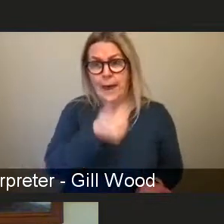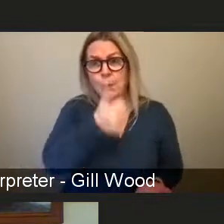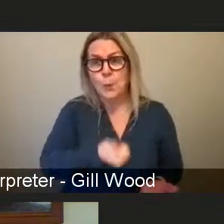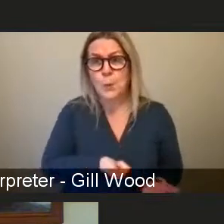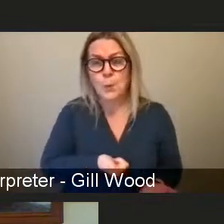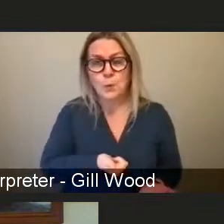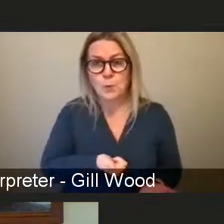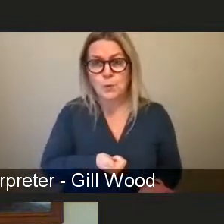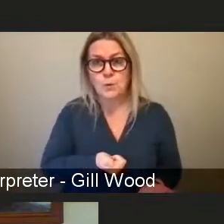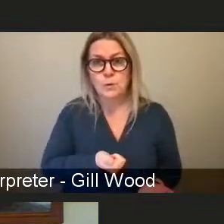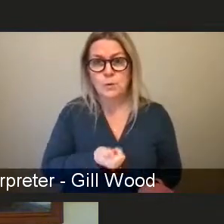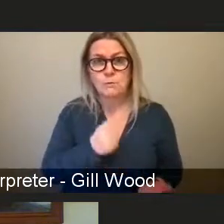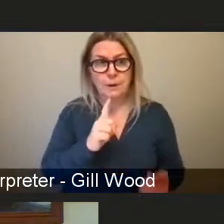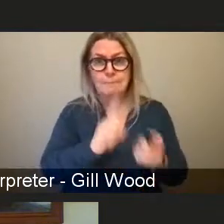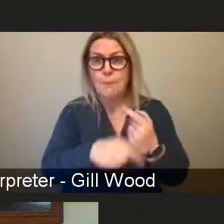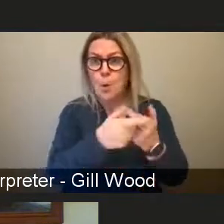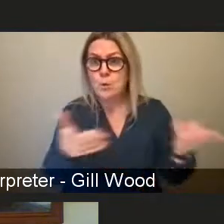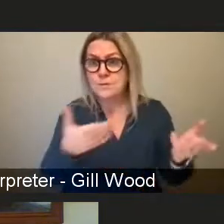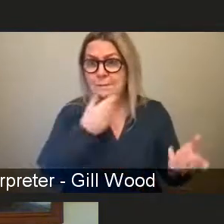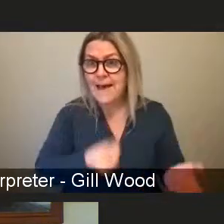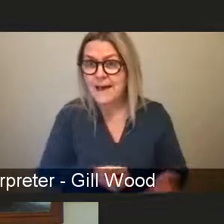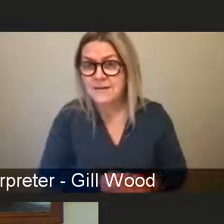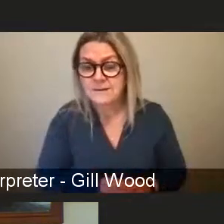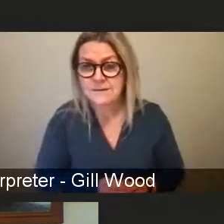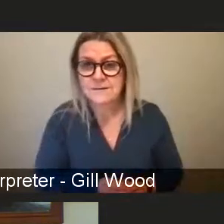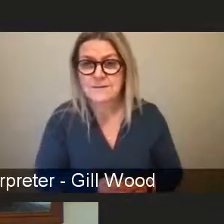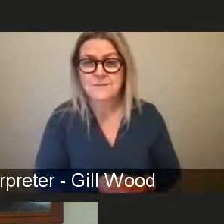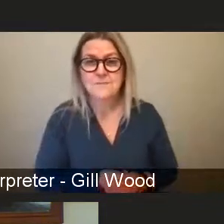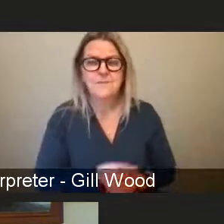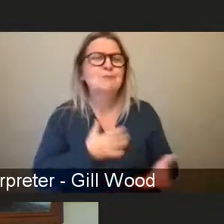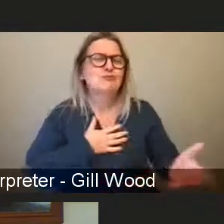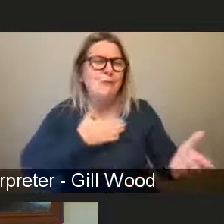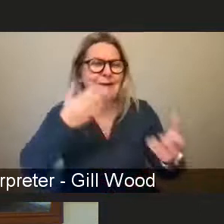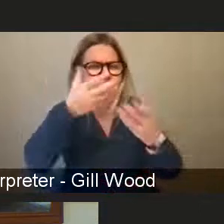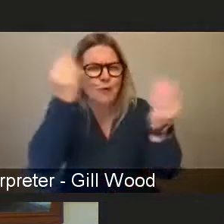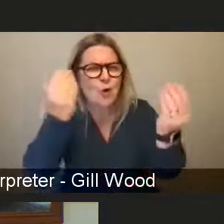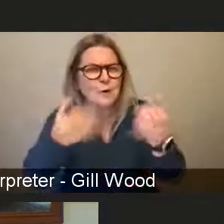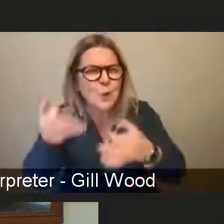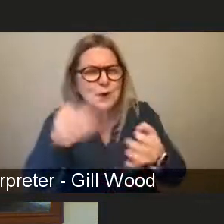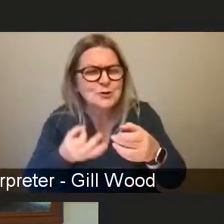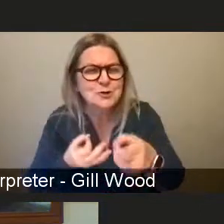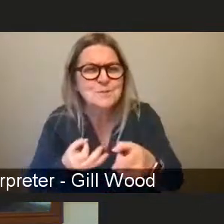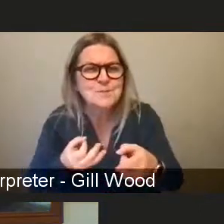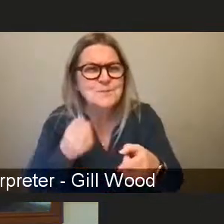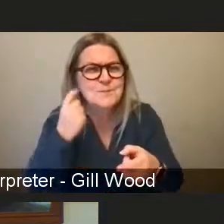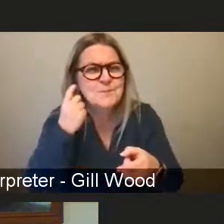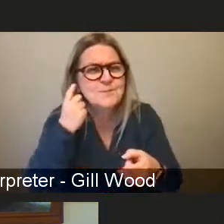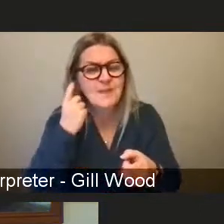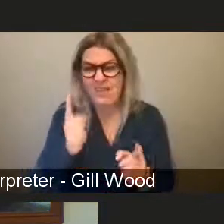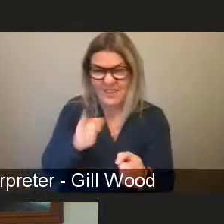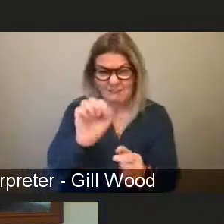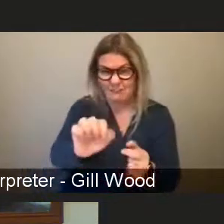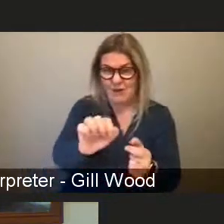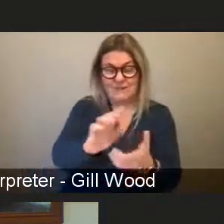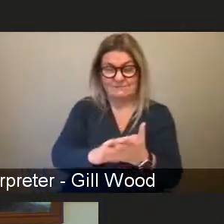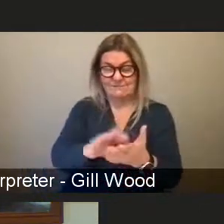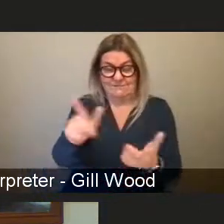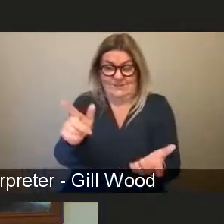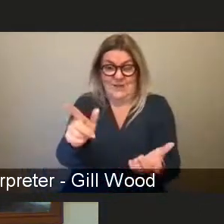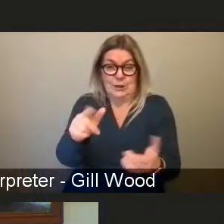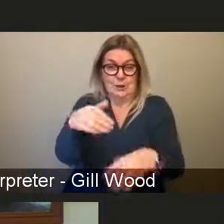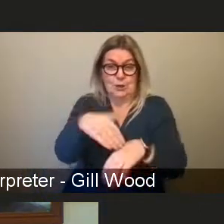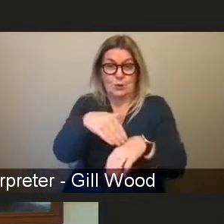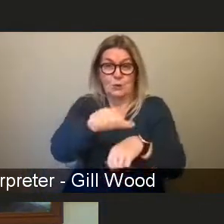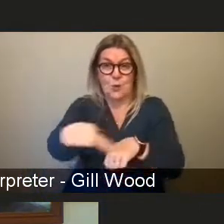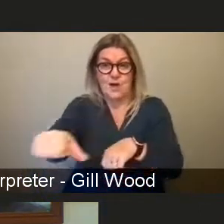sorry, can you remind me of the start of the question? just lost my train of thought. It just, no, it was just, are there unintended consequences of sort of toxic